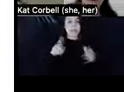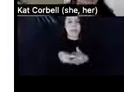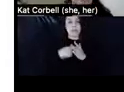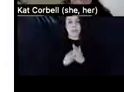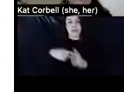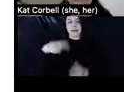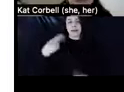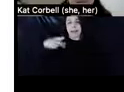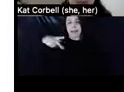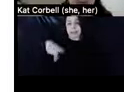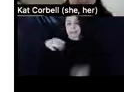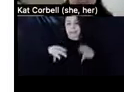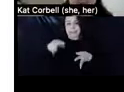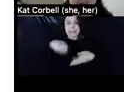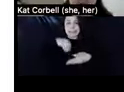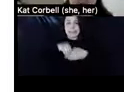Um,